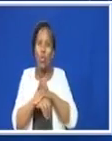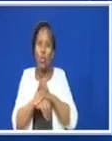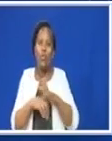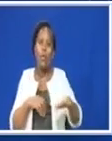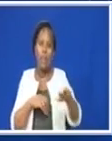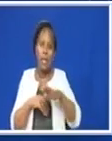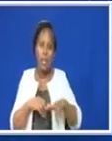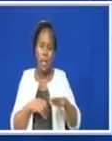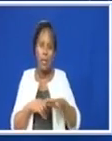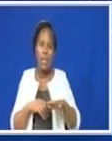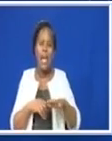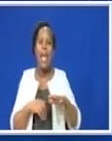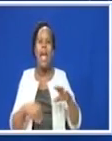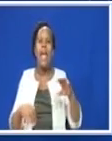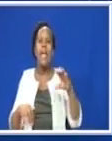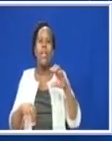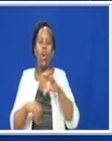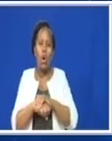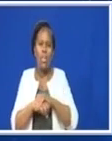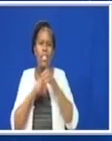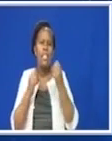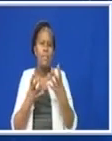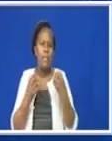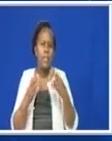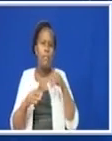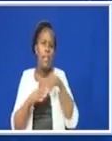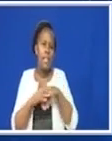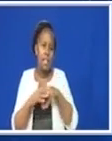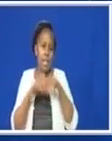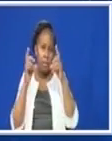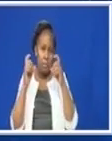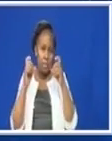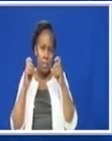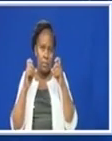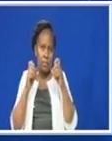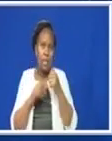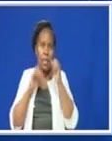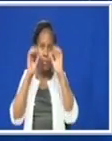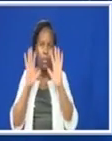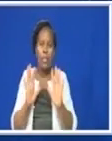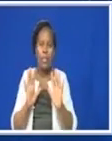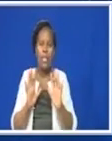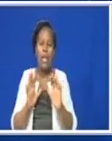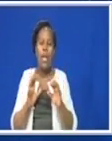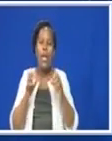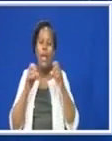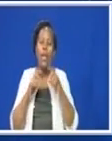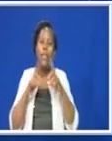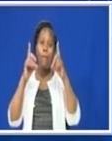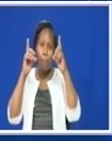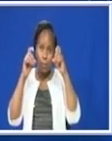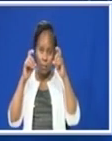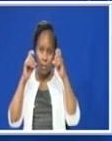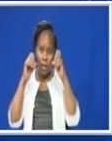ground and captured several different features. Another important point, the photograph